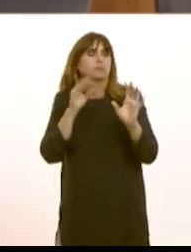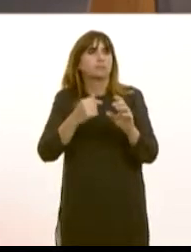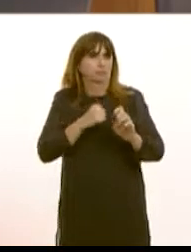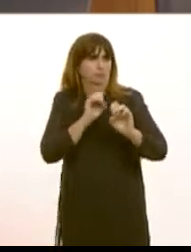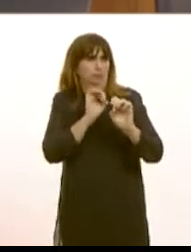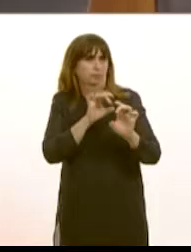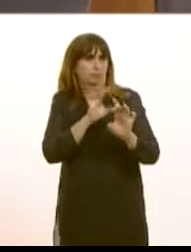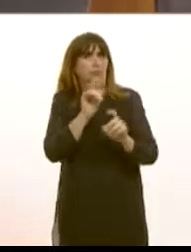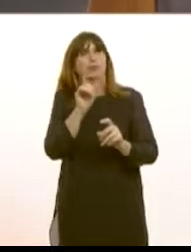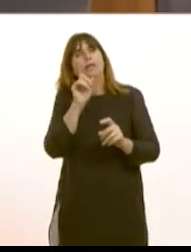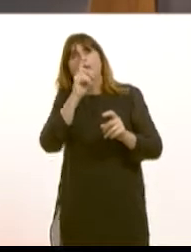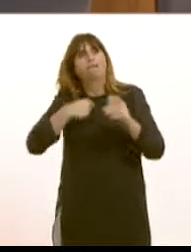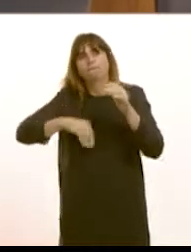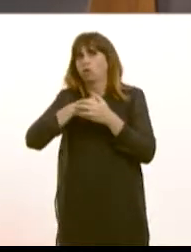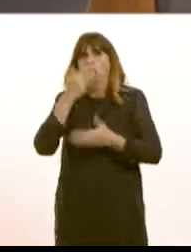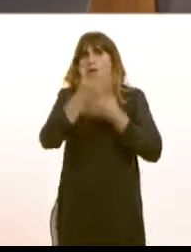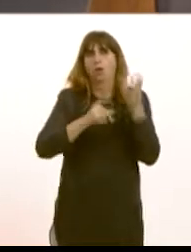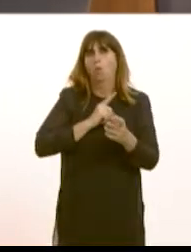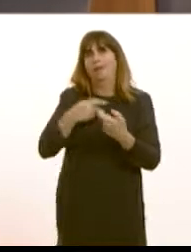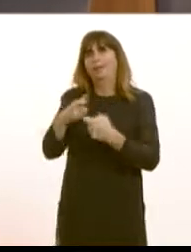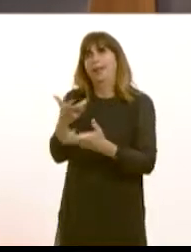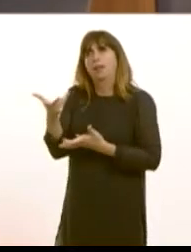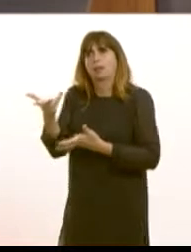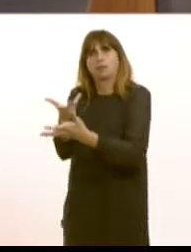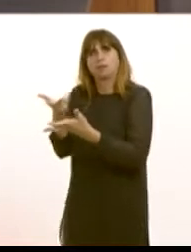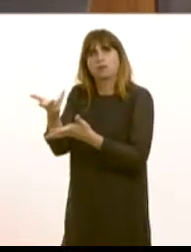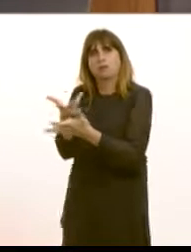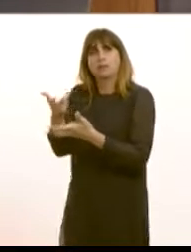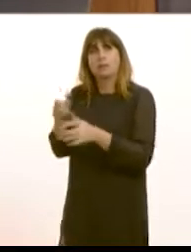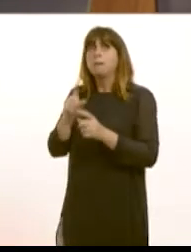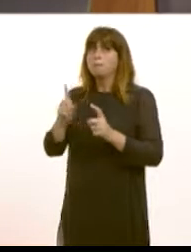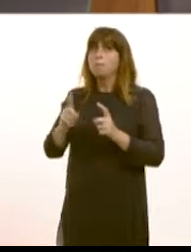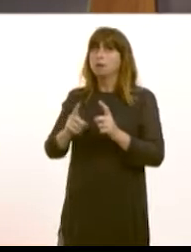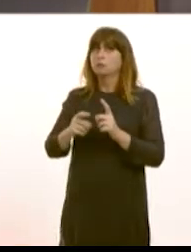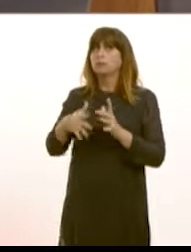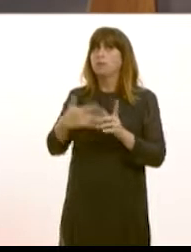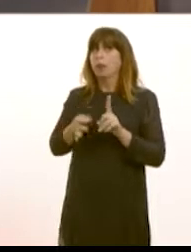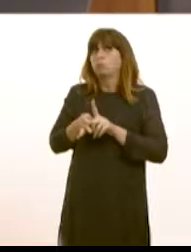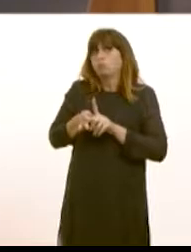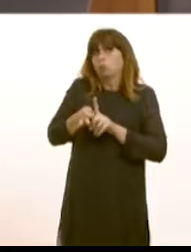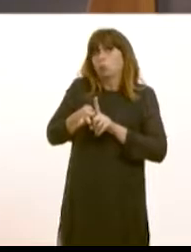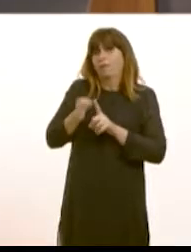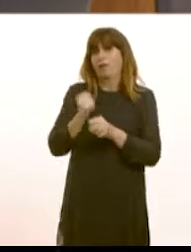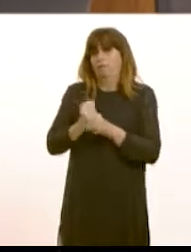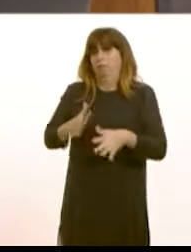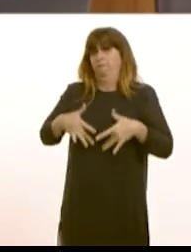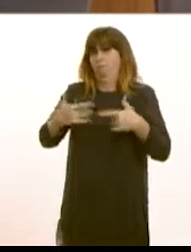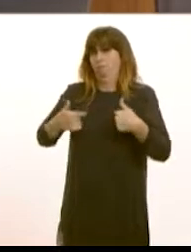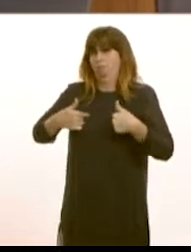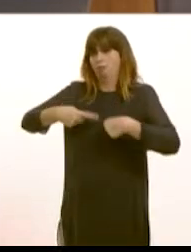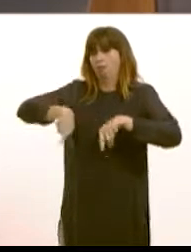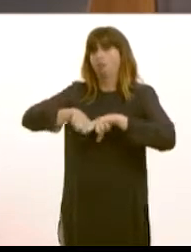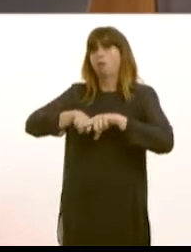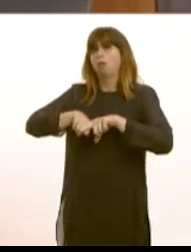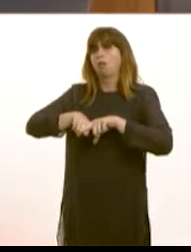this stage, because negotiations are still ongoing, but good progress has been made, as far as we are concerned as a government, to seeking to